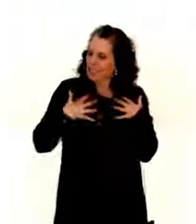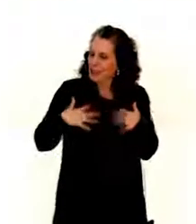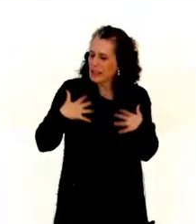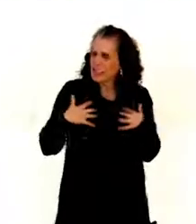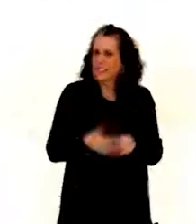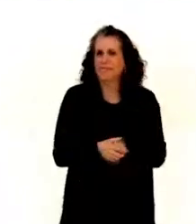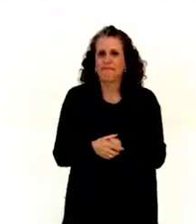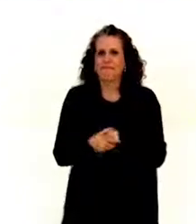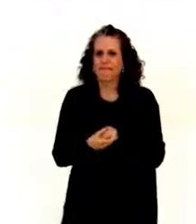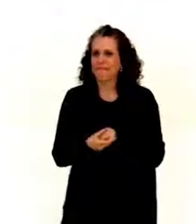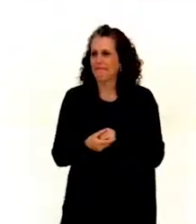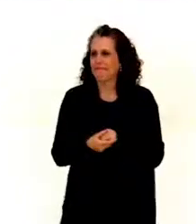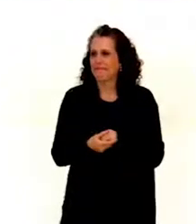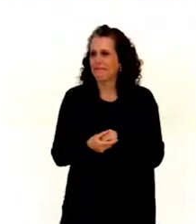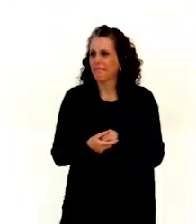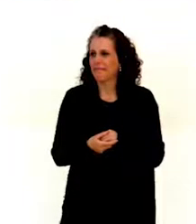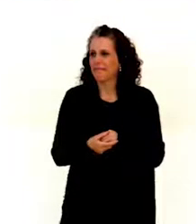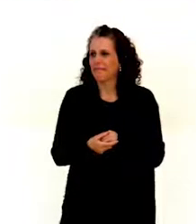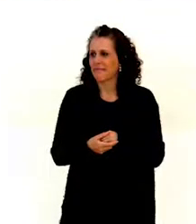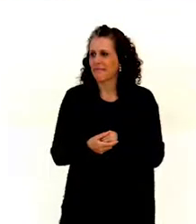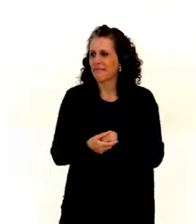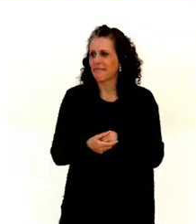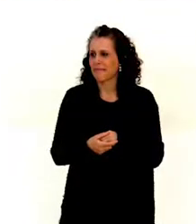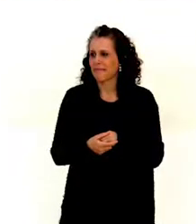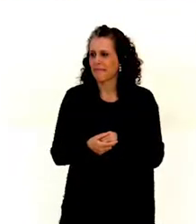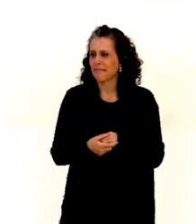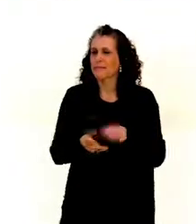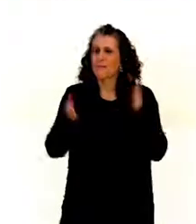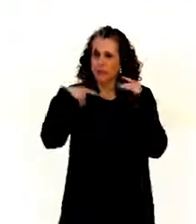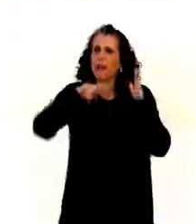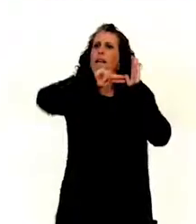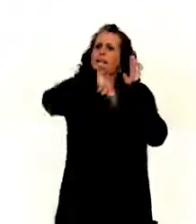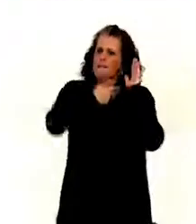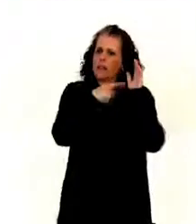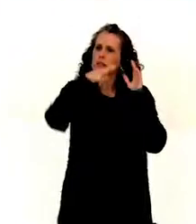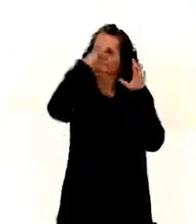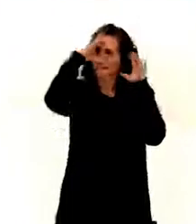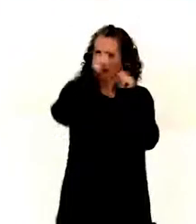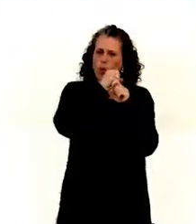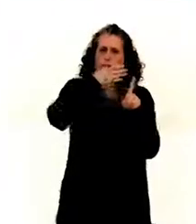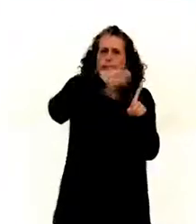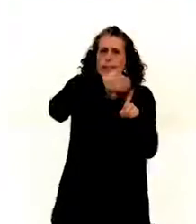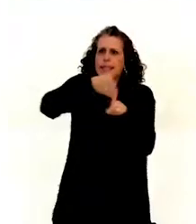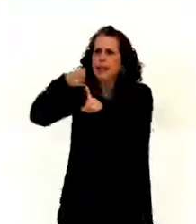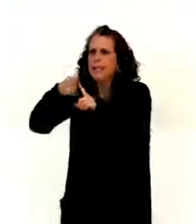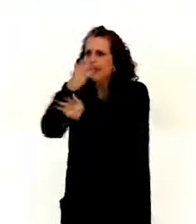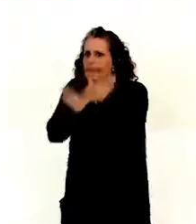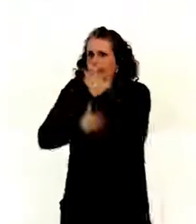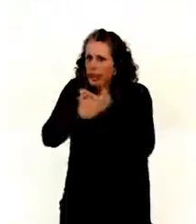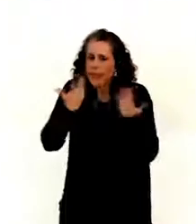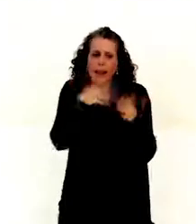Then convention of course specifically addresses some disability specific issues. Accessibility.